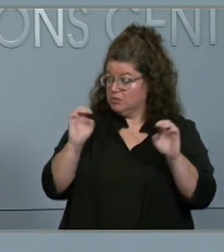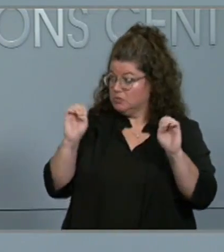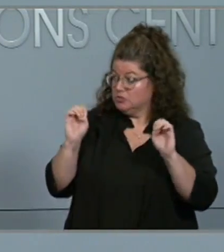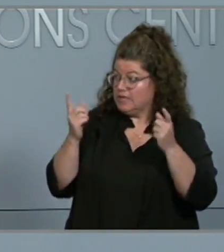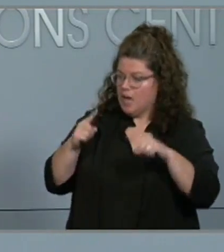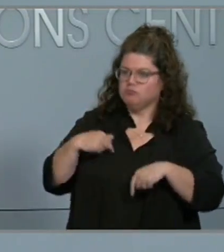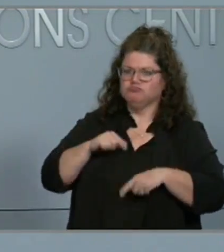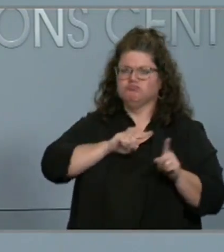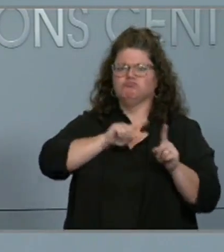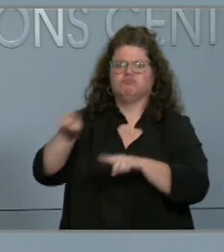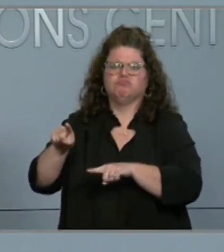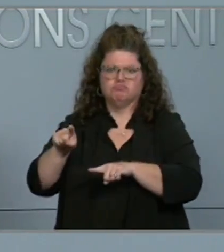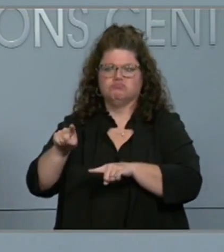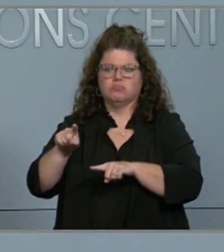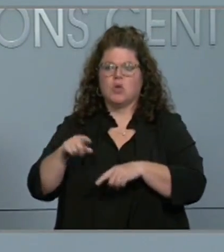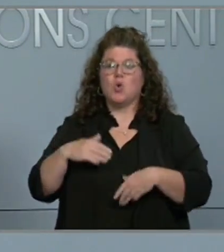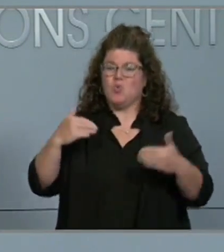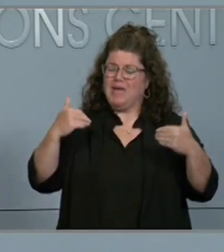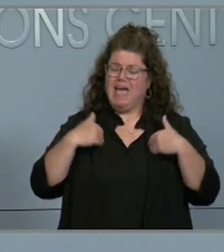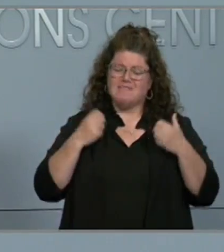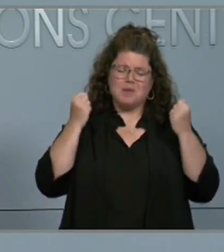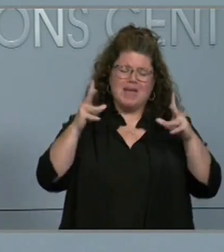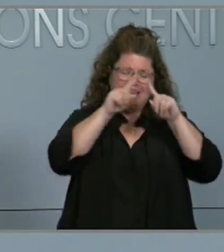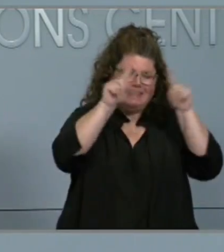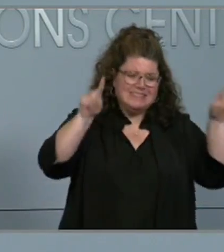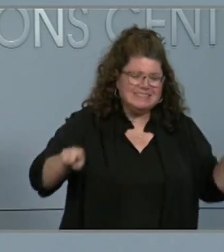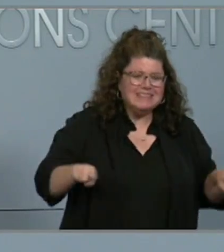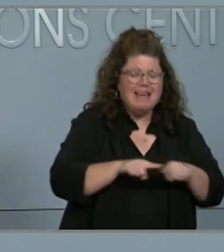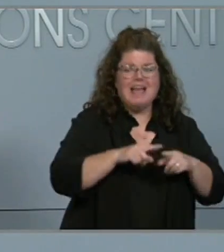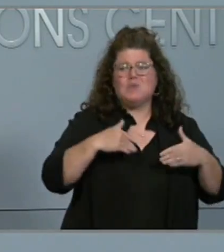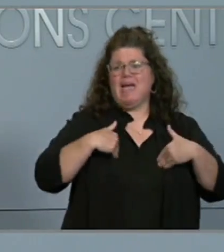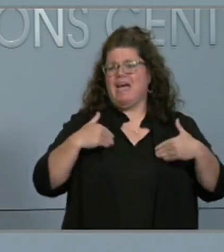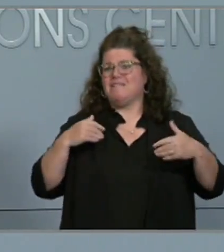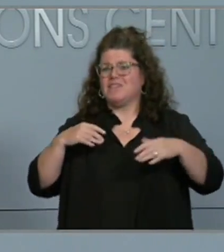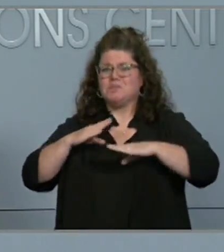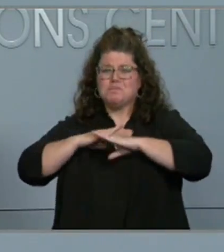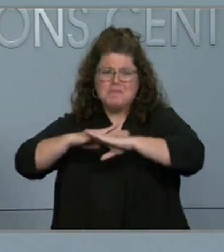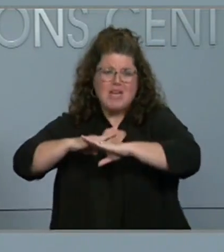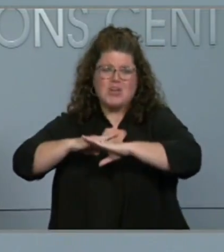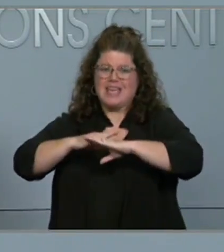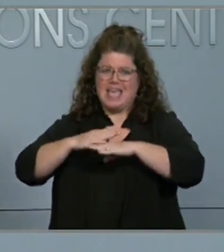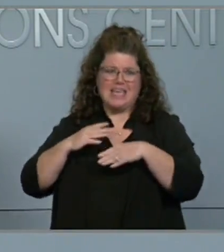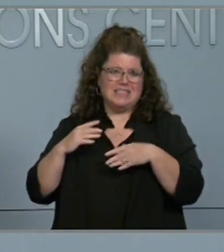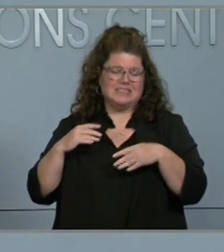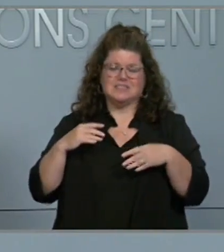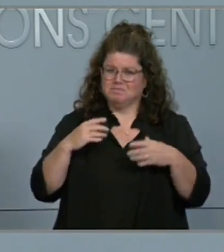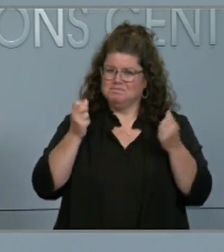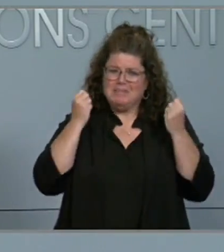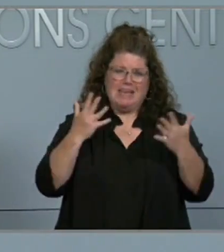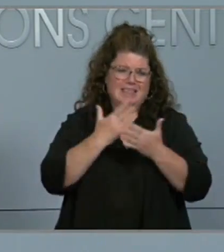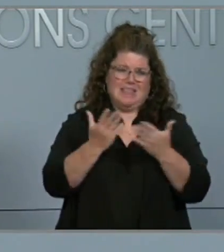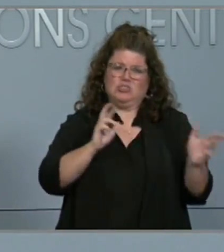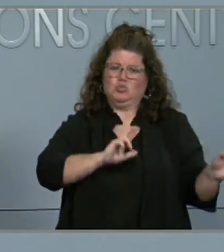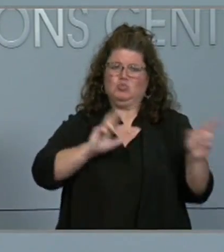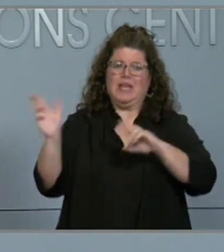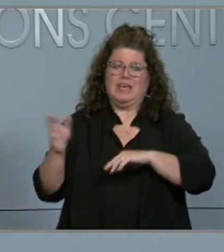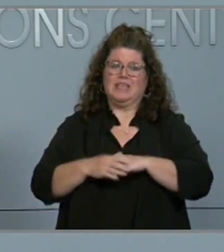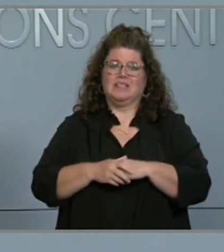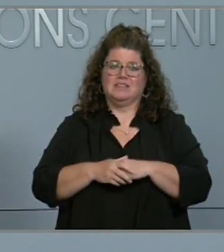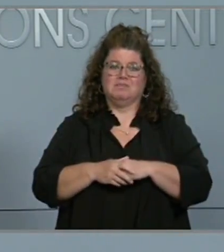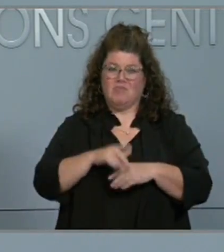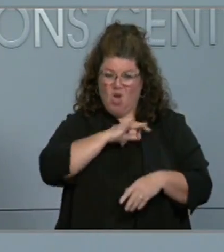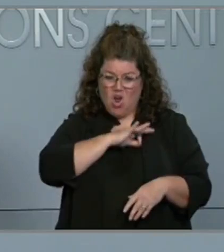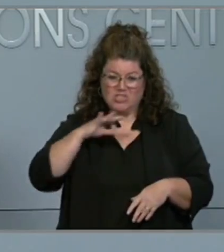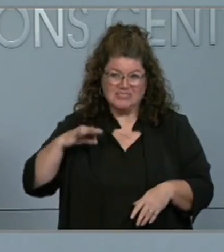We have thousands of signs, barricades, and other necessary equipment ready to respond for these efforts. Our staff at our traffic